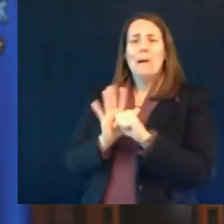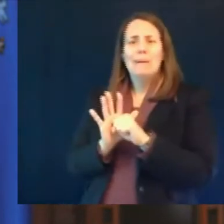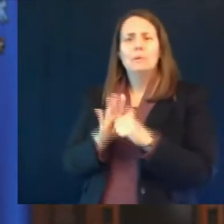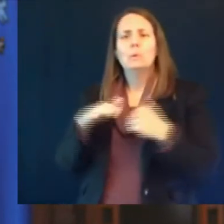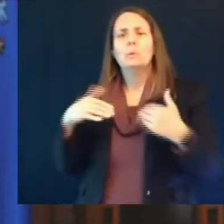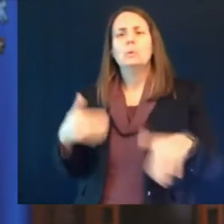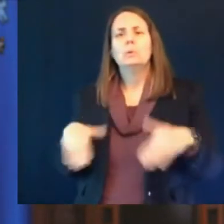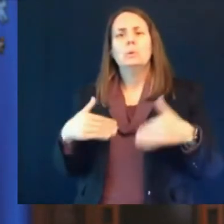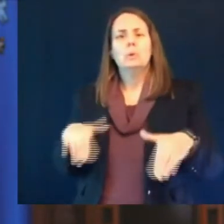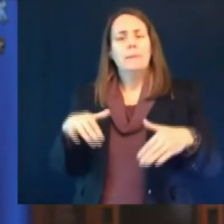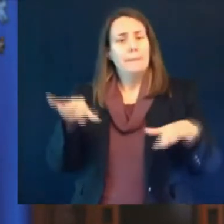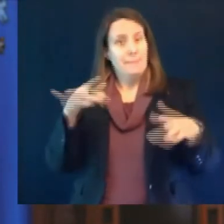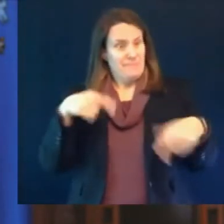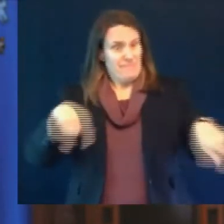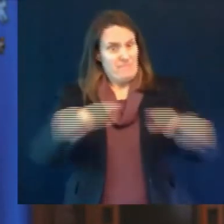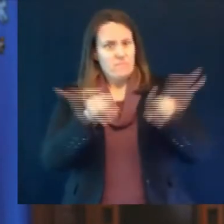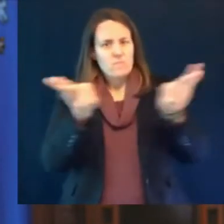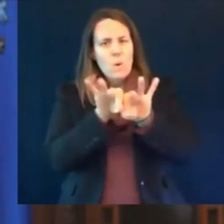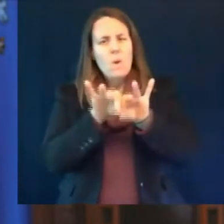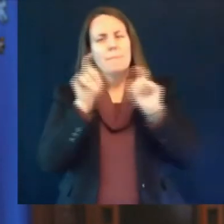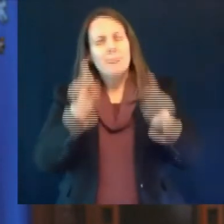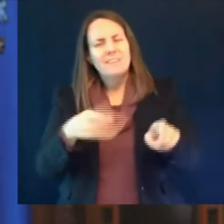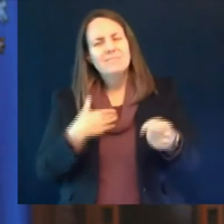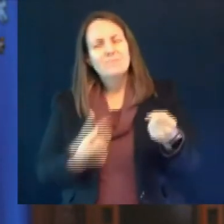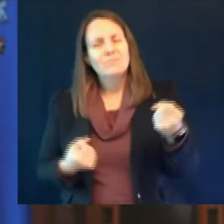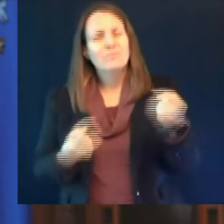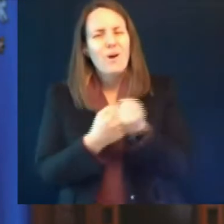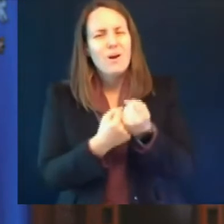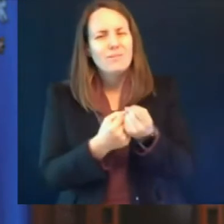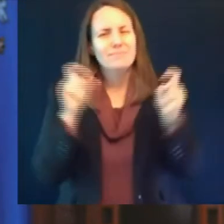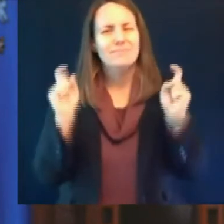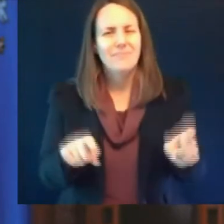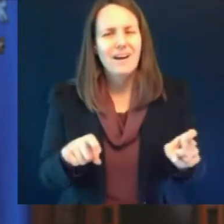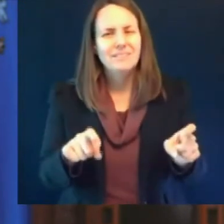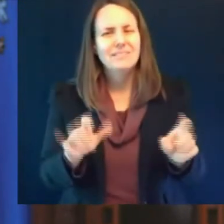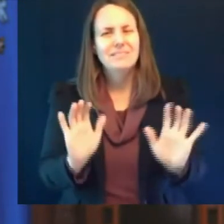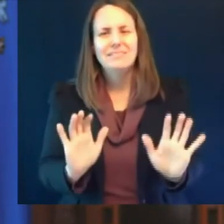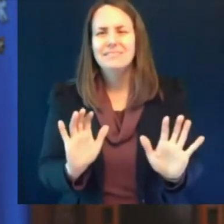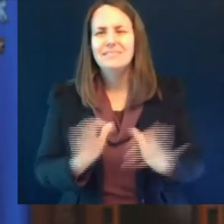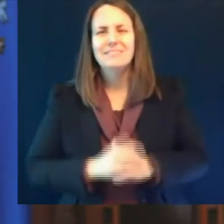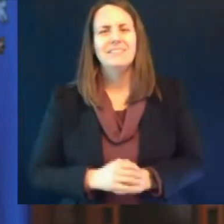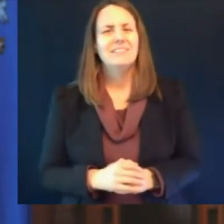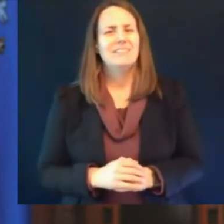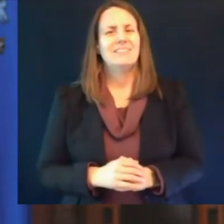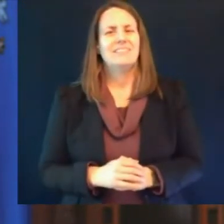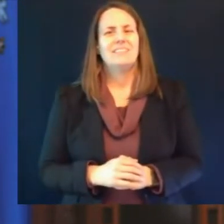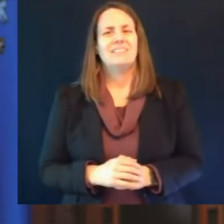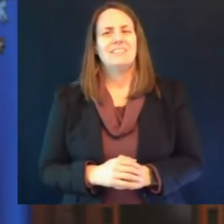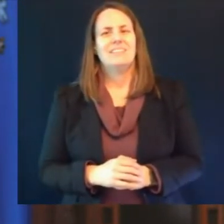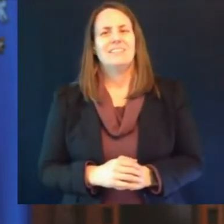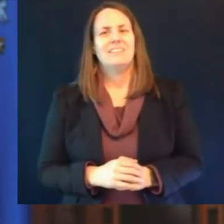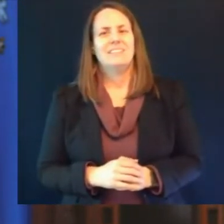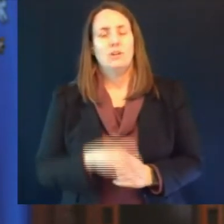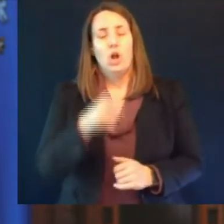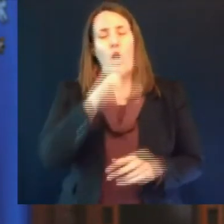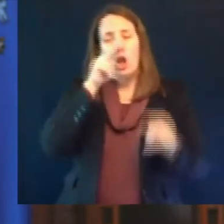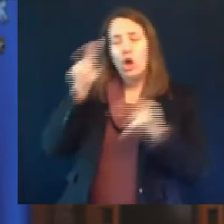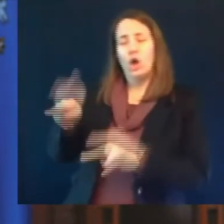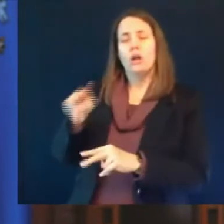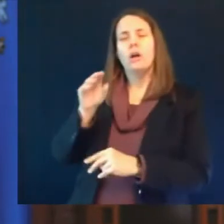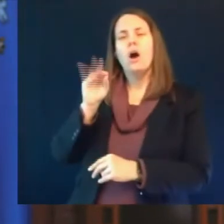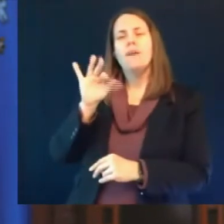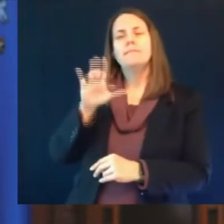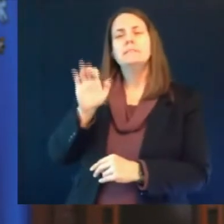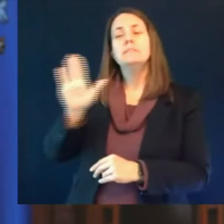so head to the office of children's mental health website at children.wi.gov